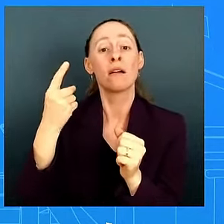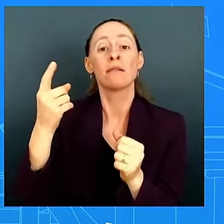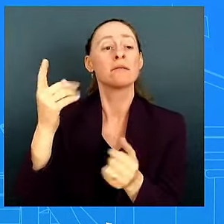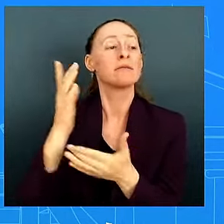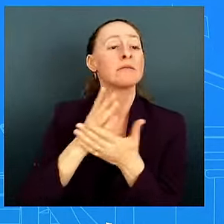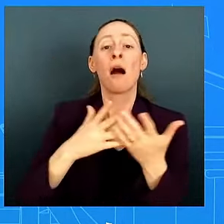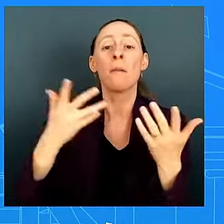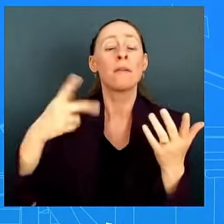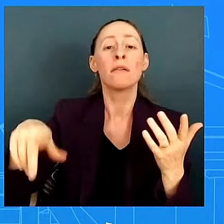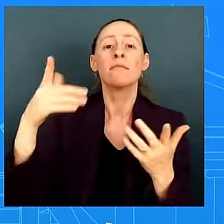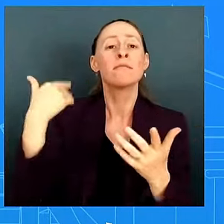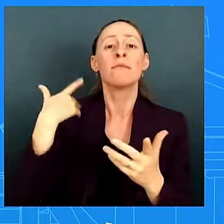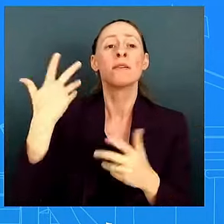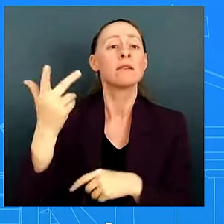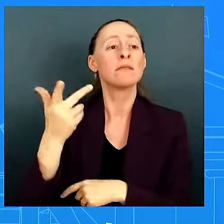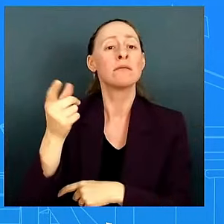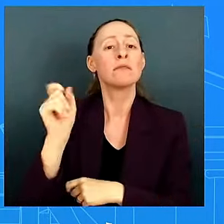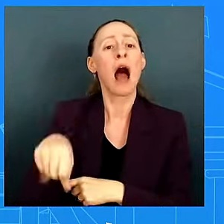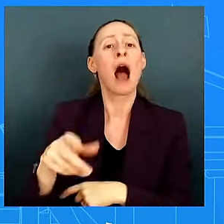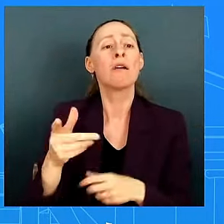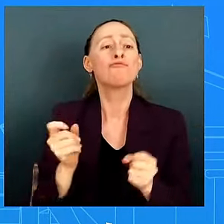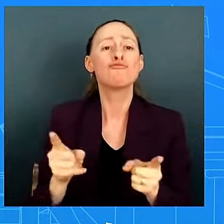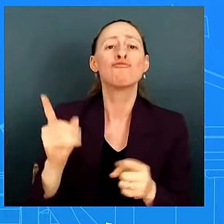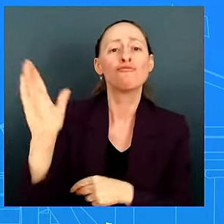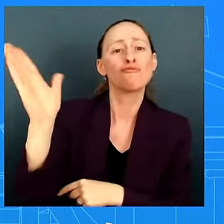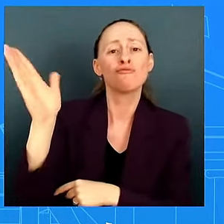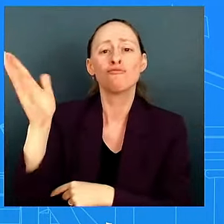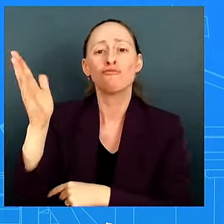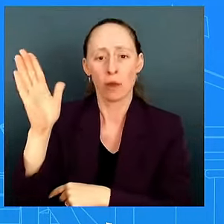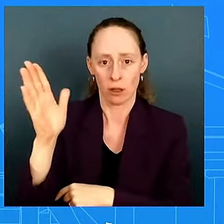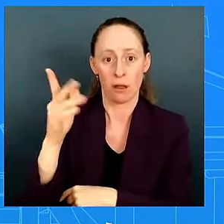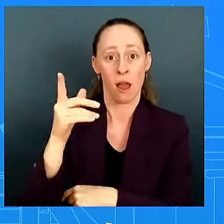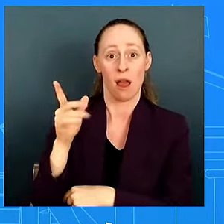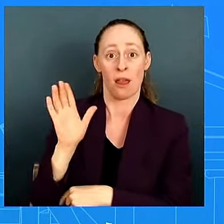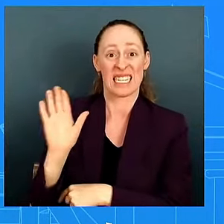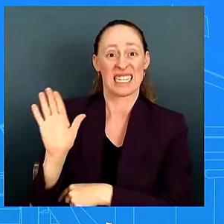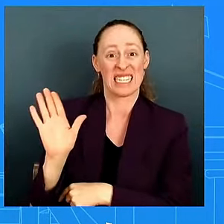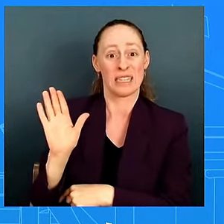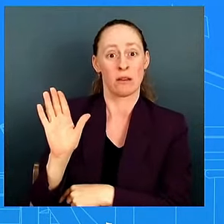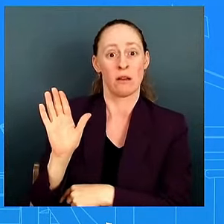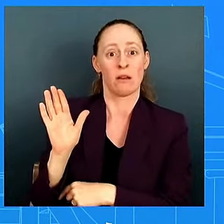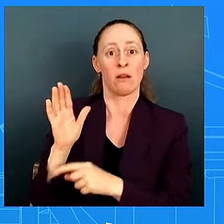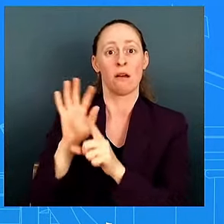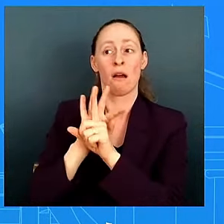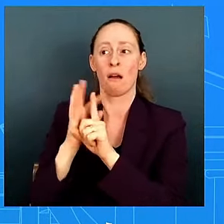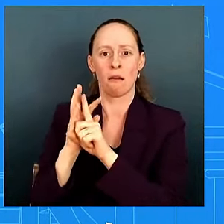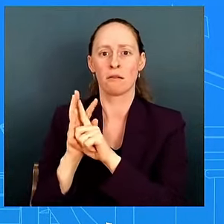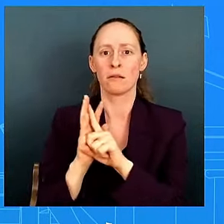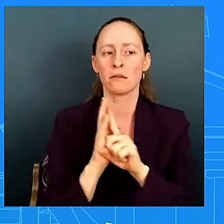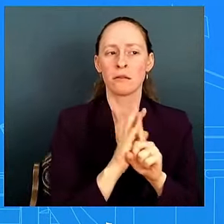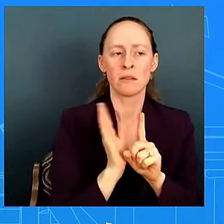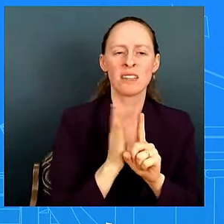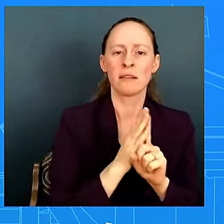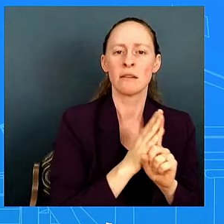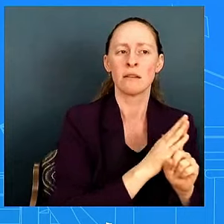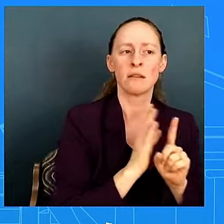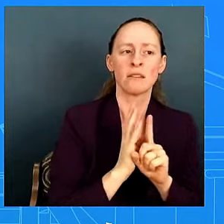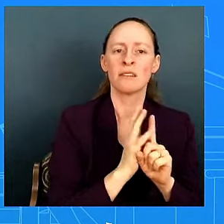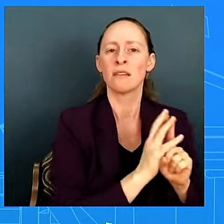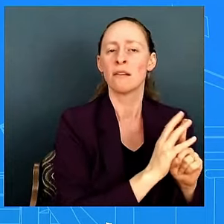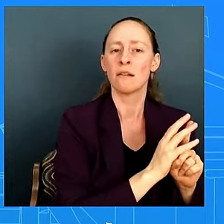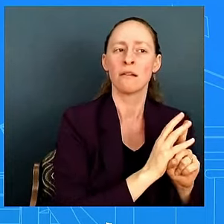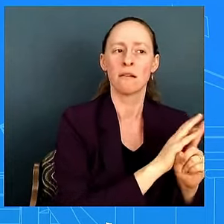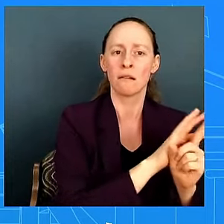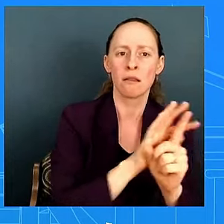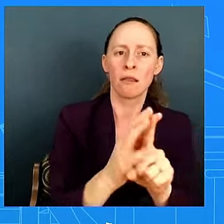you know just being out in the public i mean look a couple things there too this